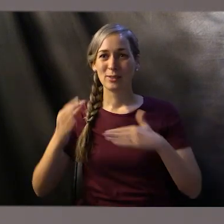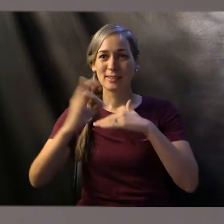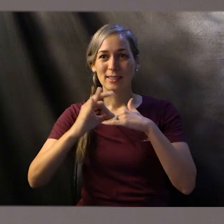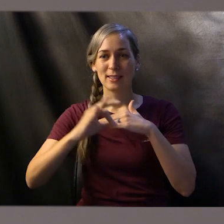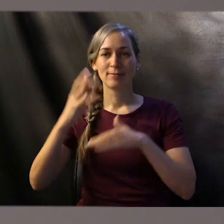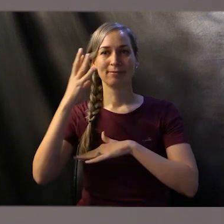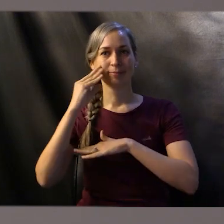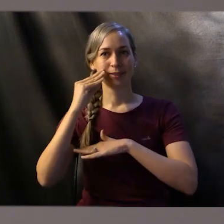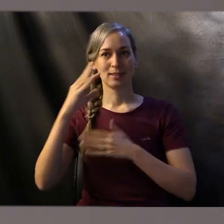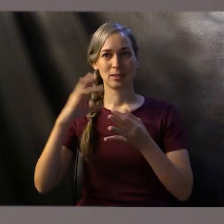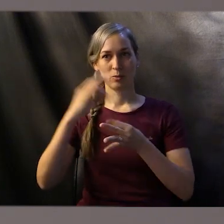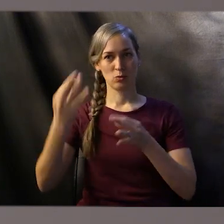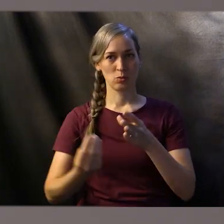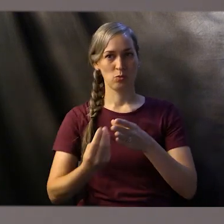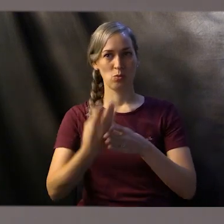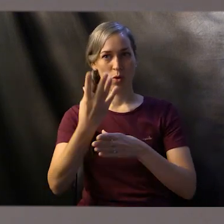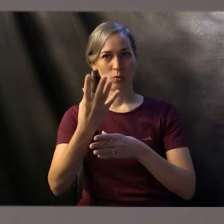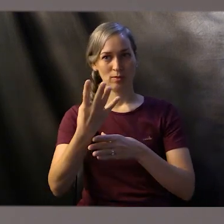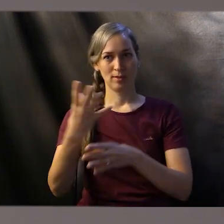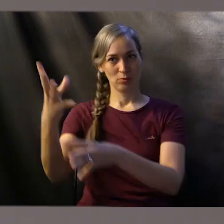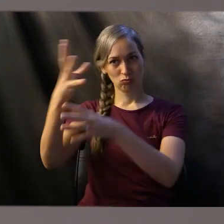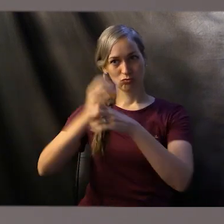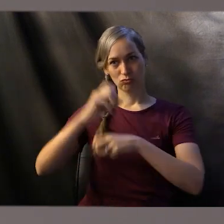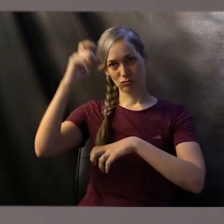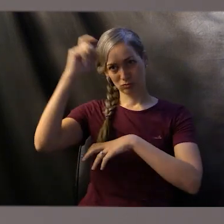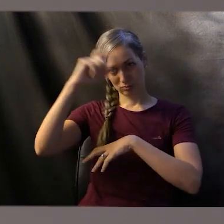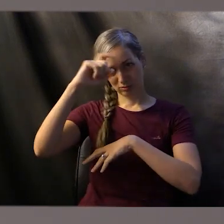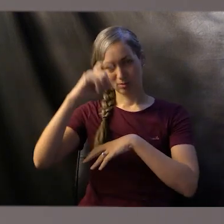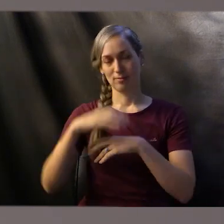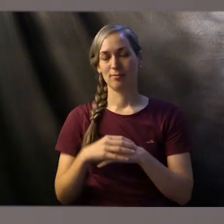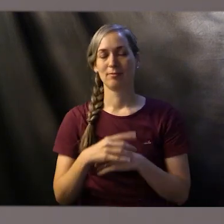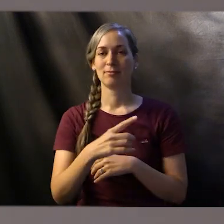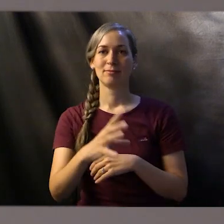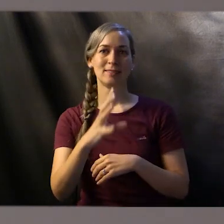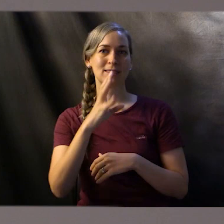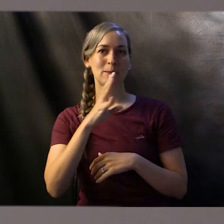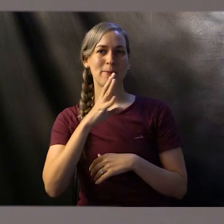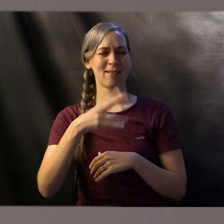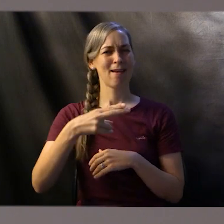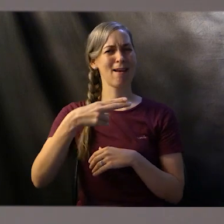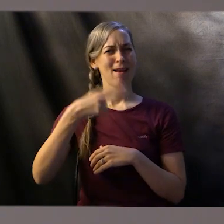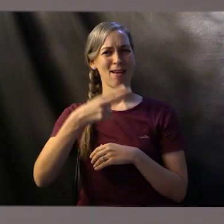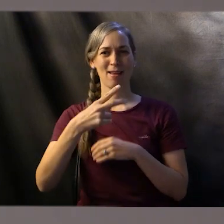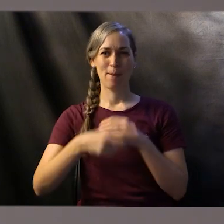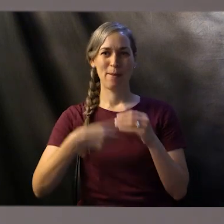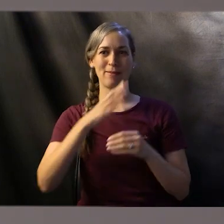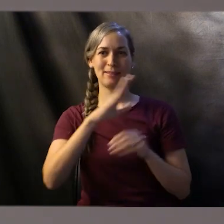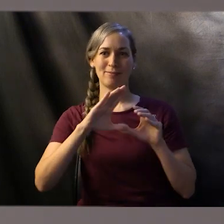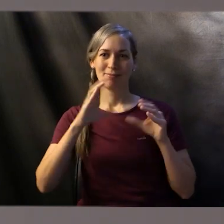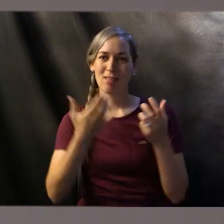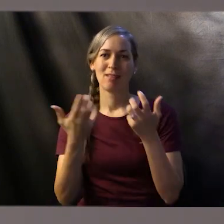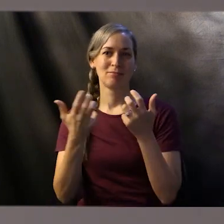growth and the wisdom that he's received. He speaks highly of the classmates who have become his